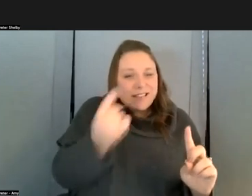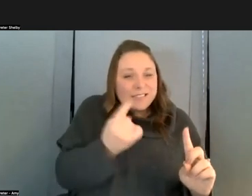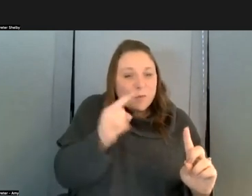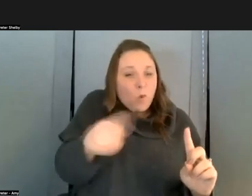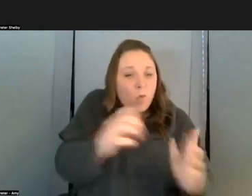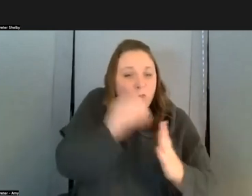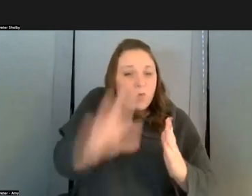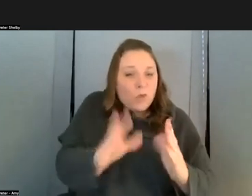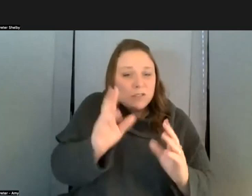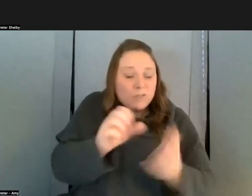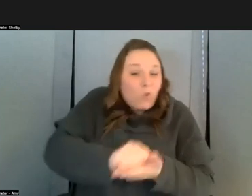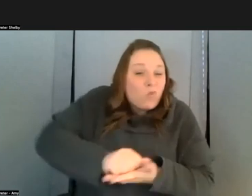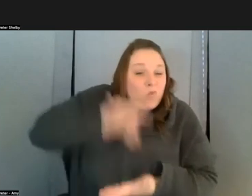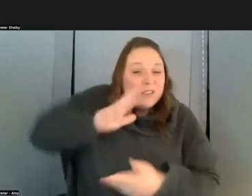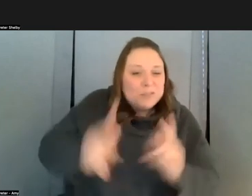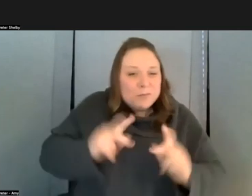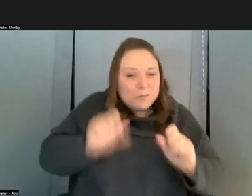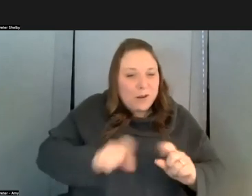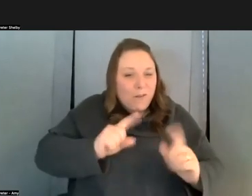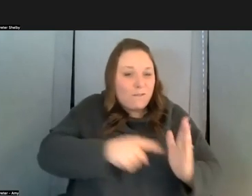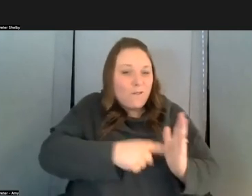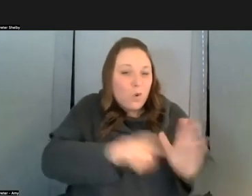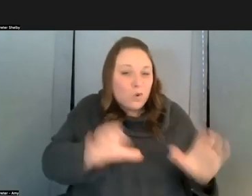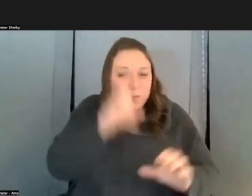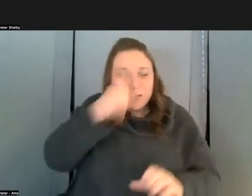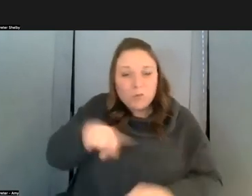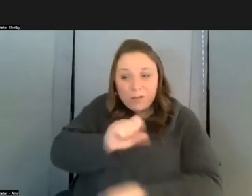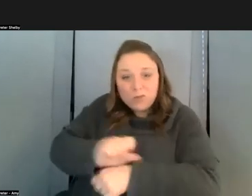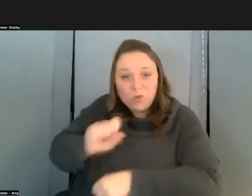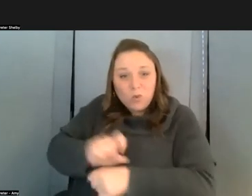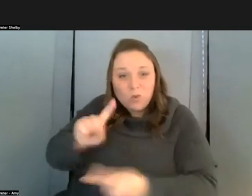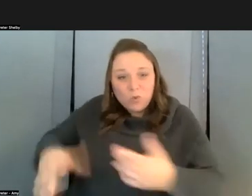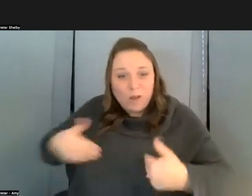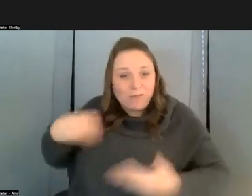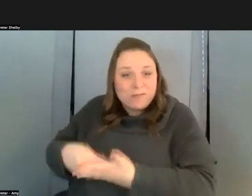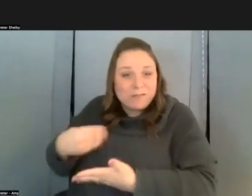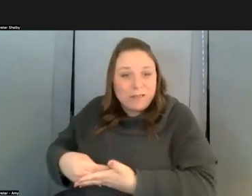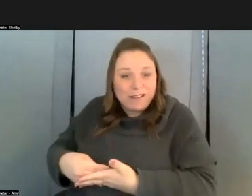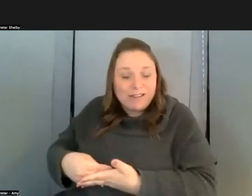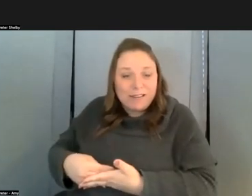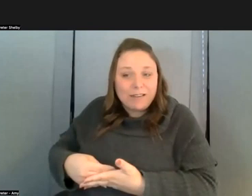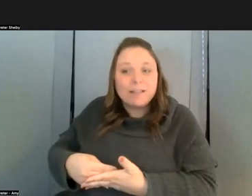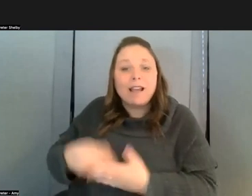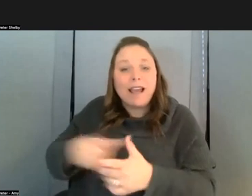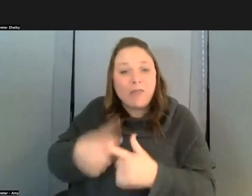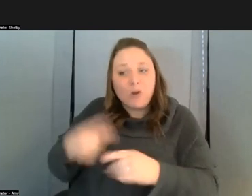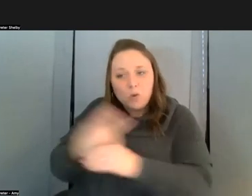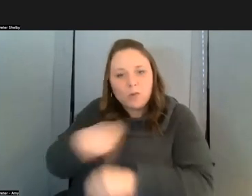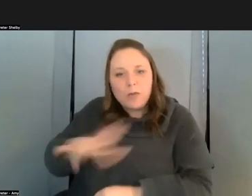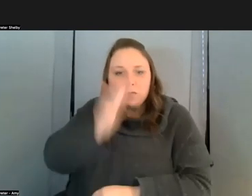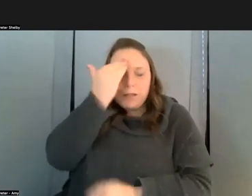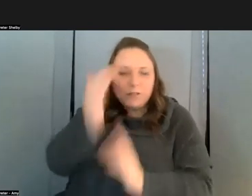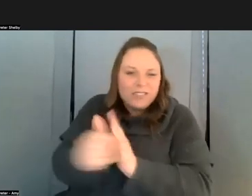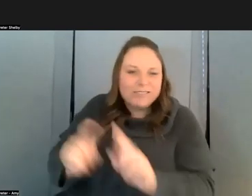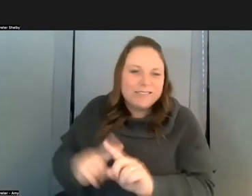have to make a living and we need to be a lot more practical about our knowledge and skills than that but at the